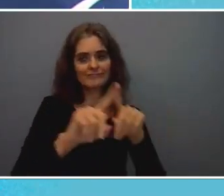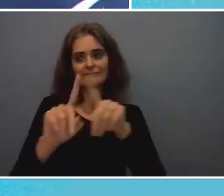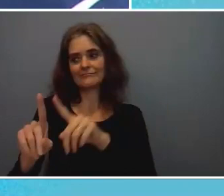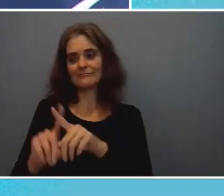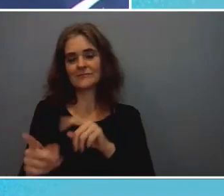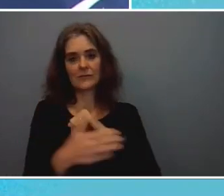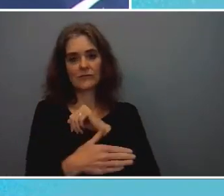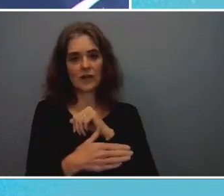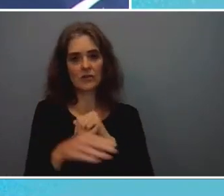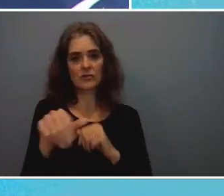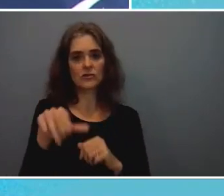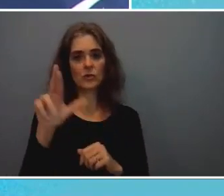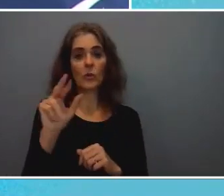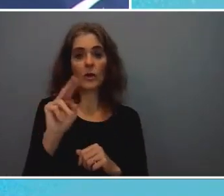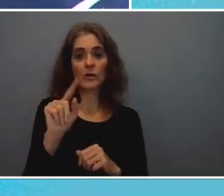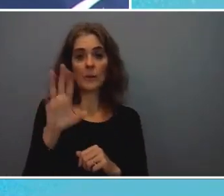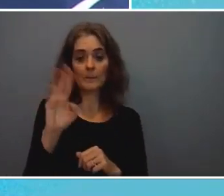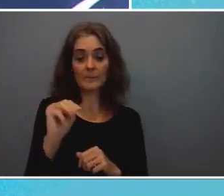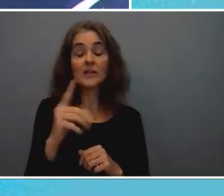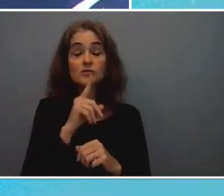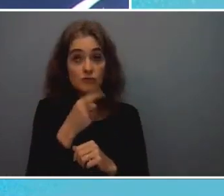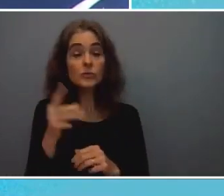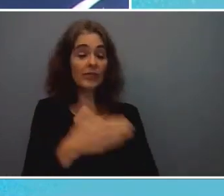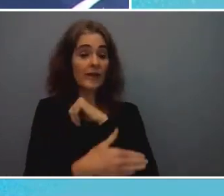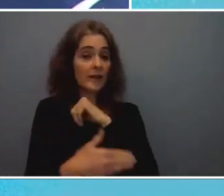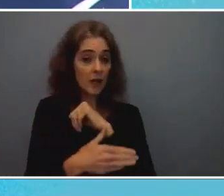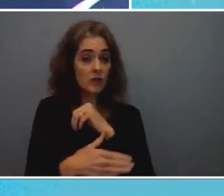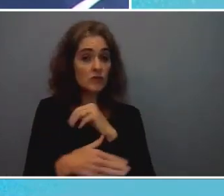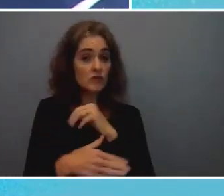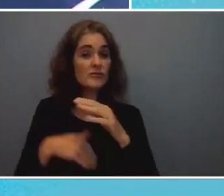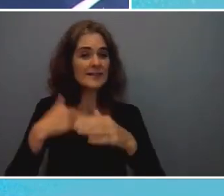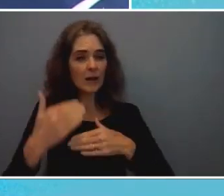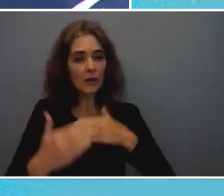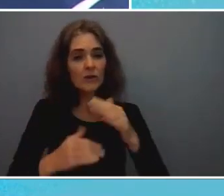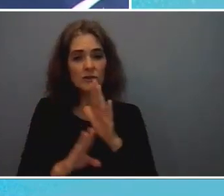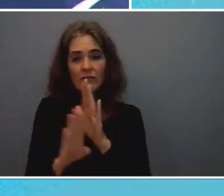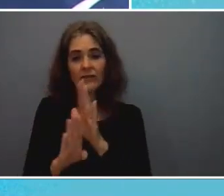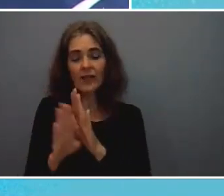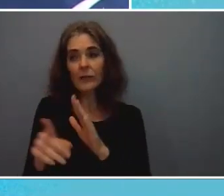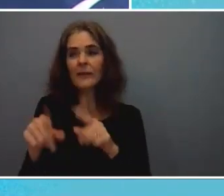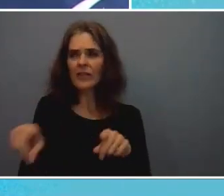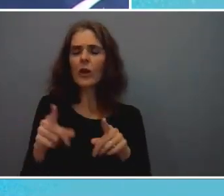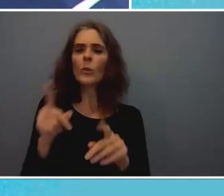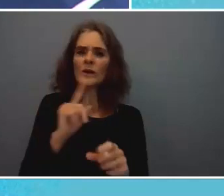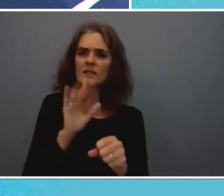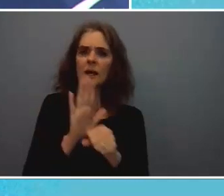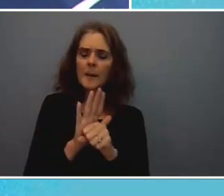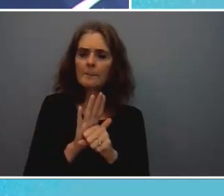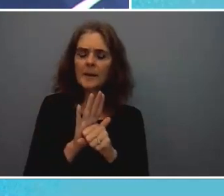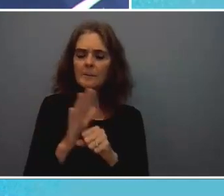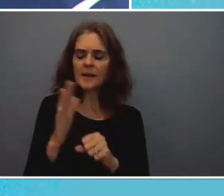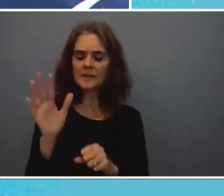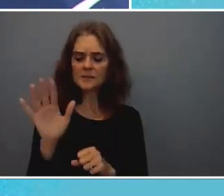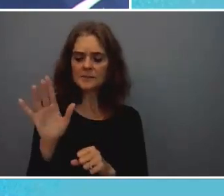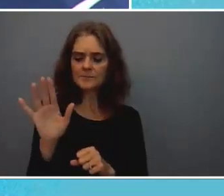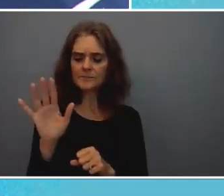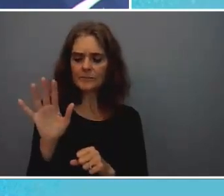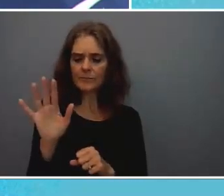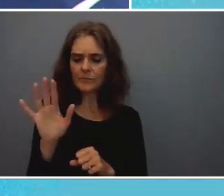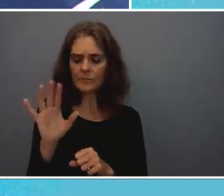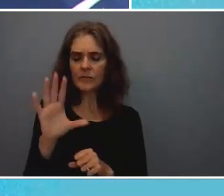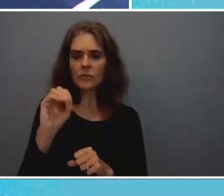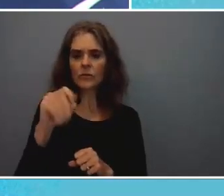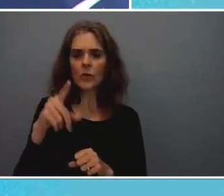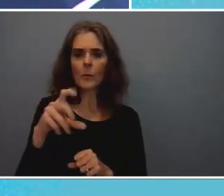true that you know developing countries there was this commitment uh in in at the copenhagen